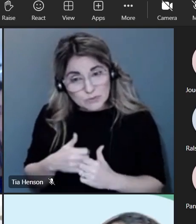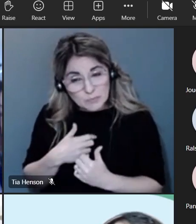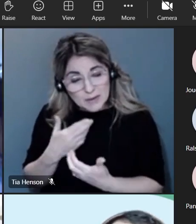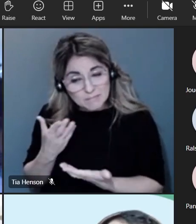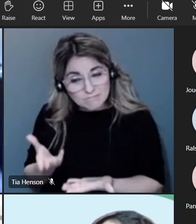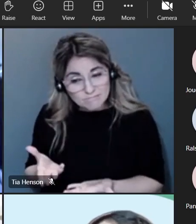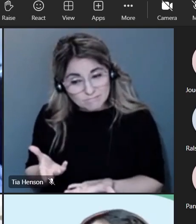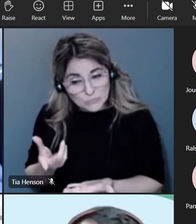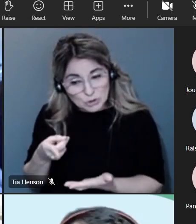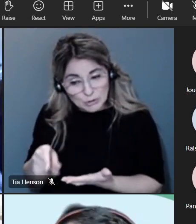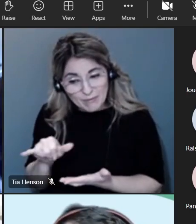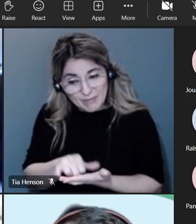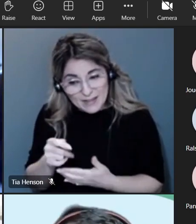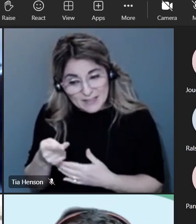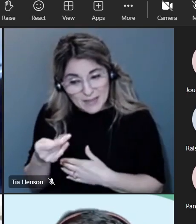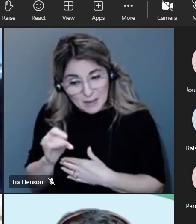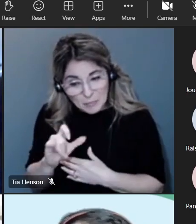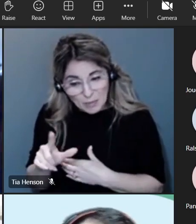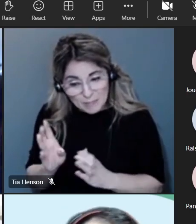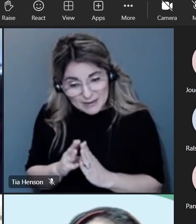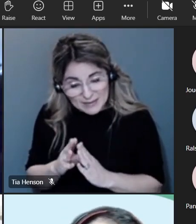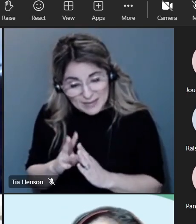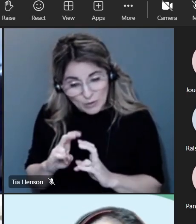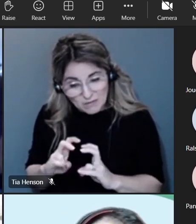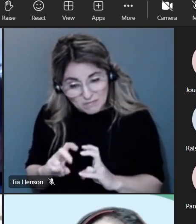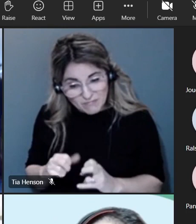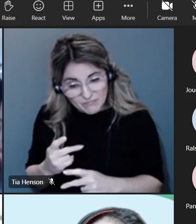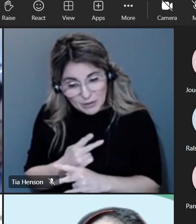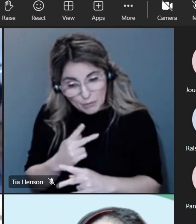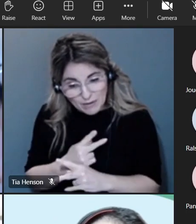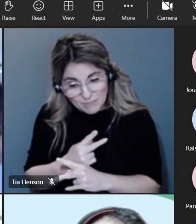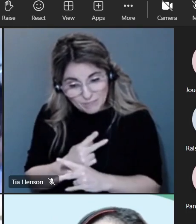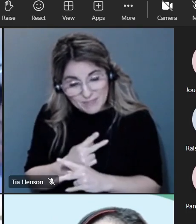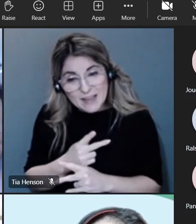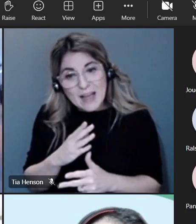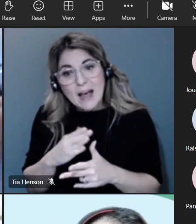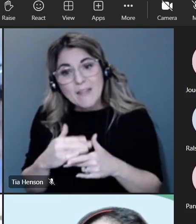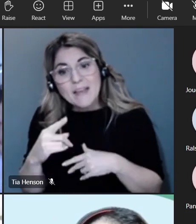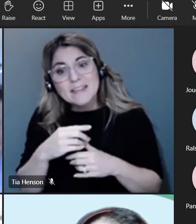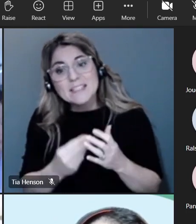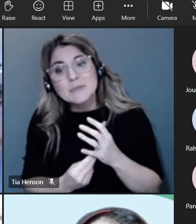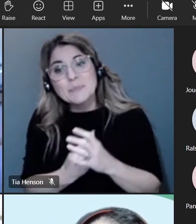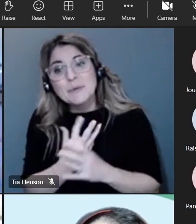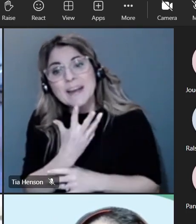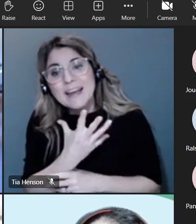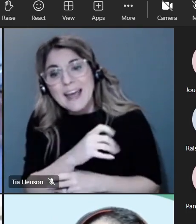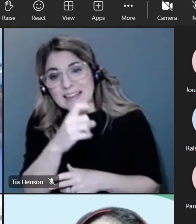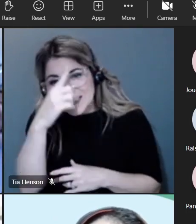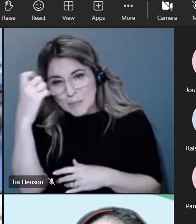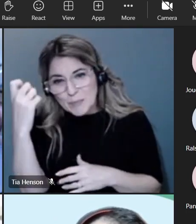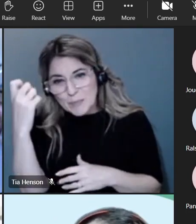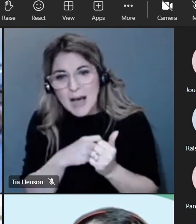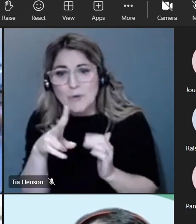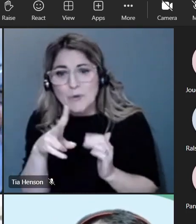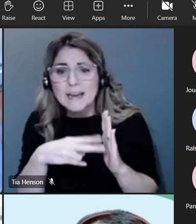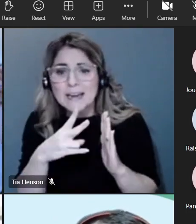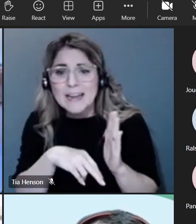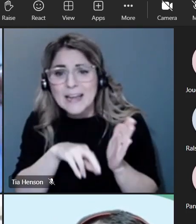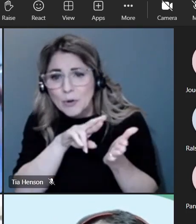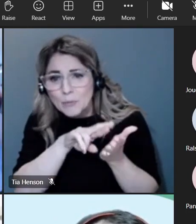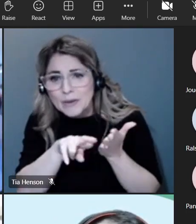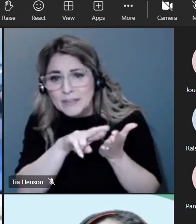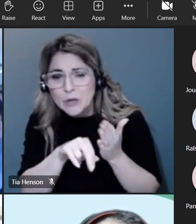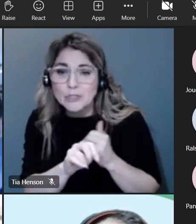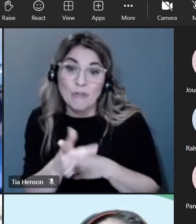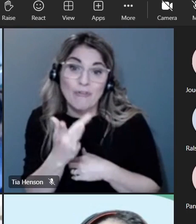spend the spring and summer reading everyone's favorite thing right doing research thinking about what